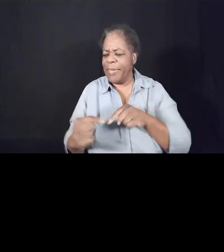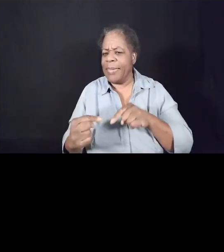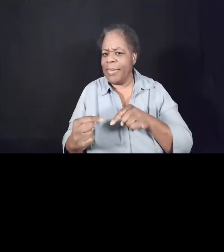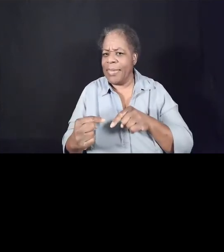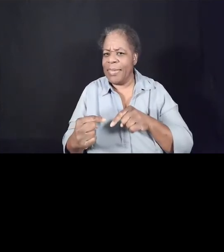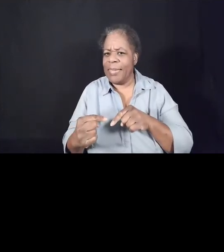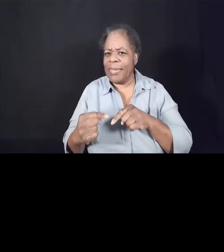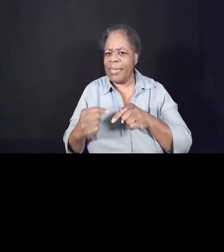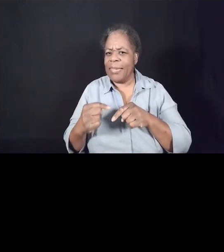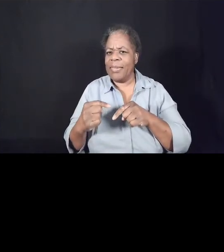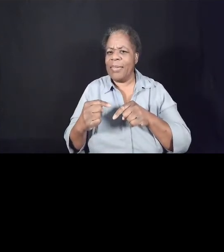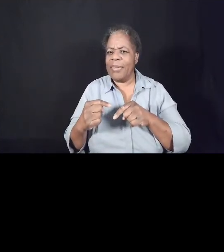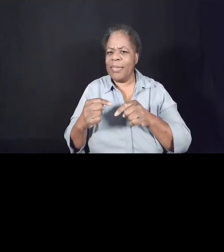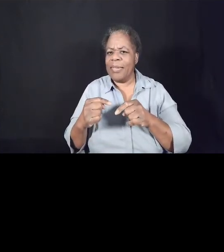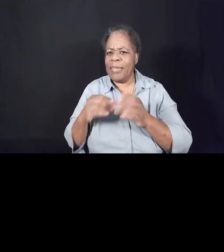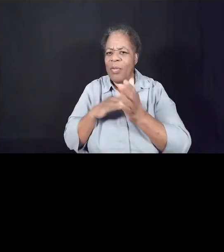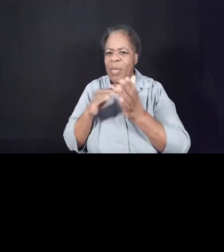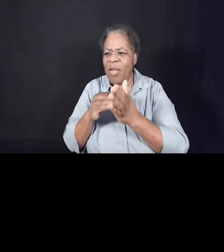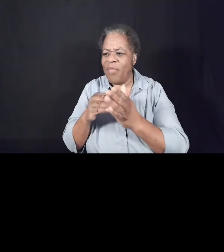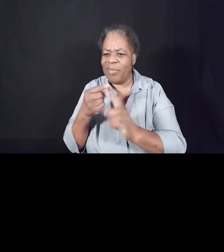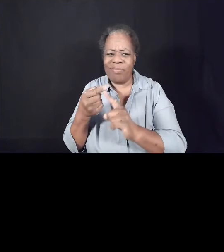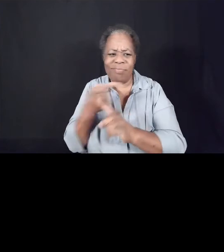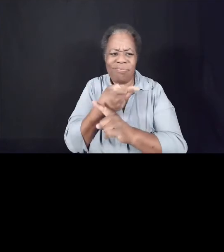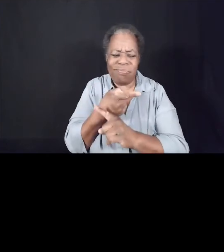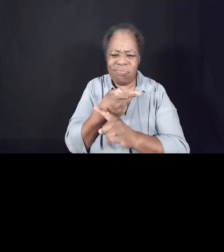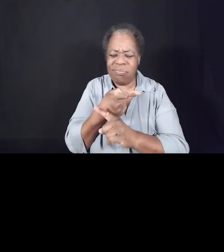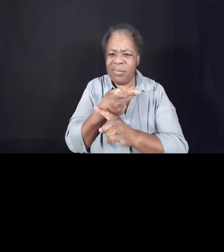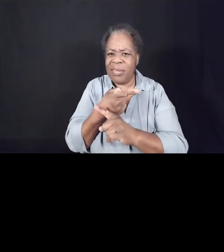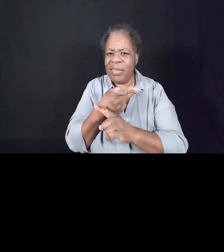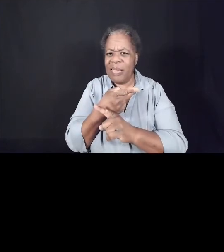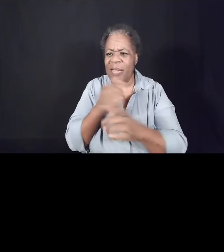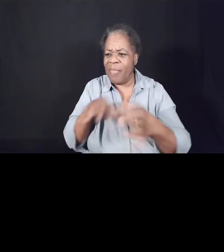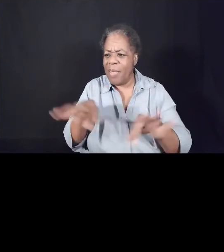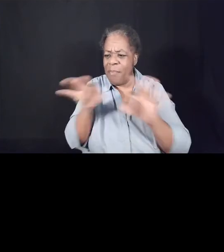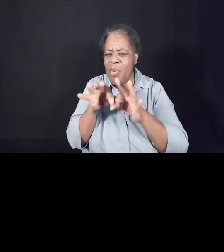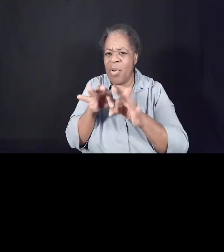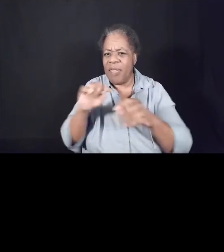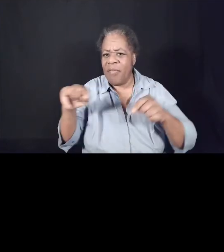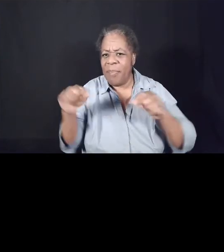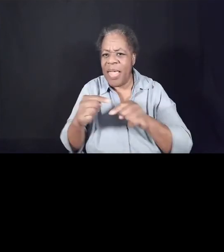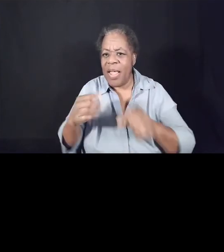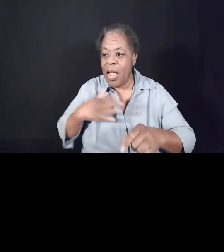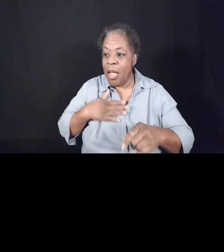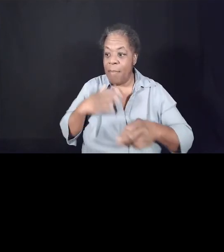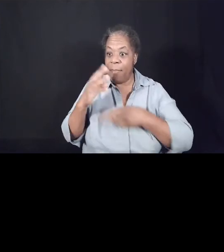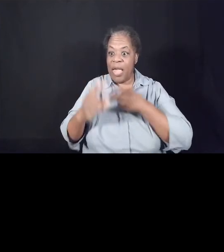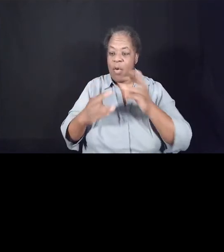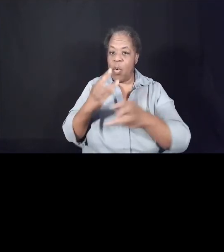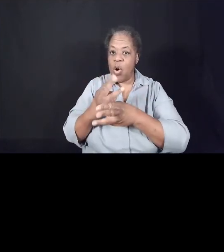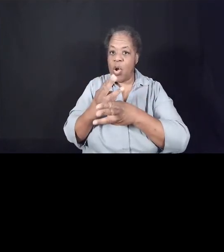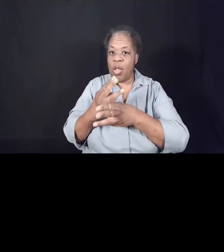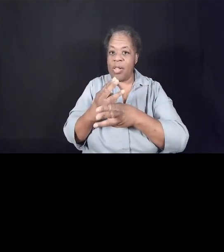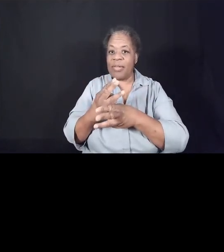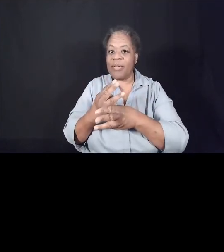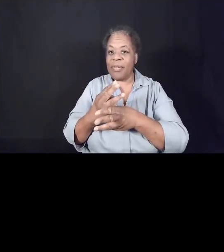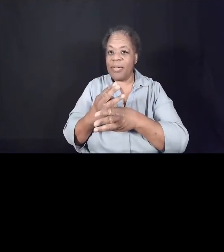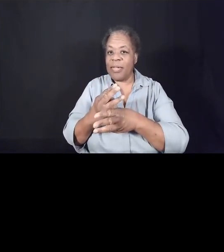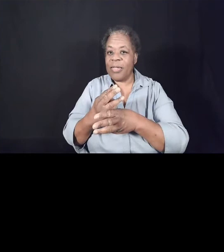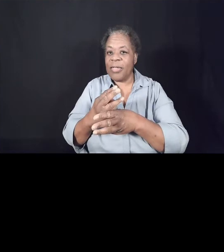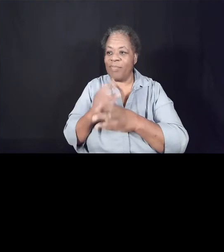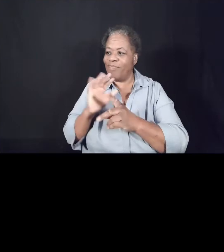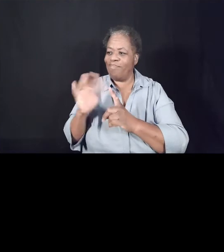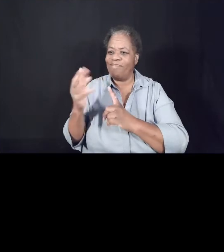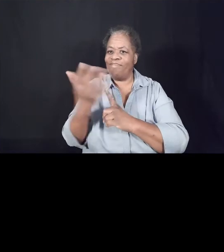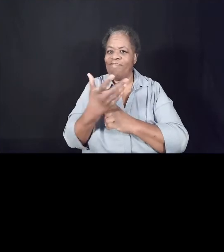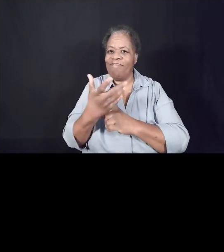miss the purpose of it. And my world and a lot of my world has been as a bridge builder